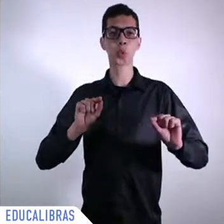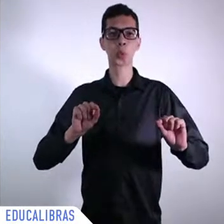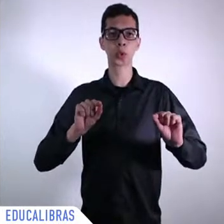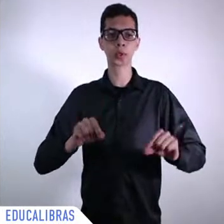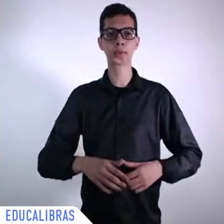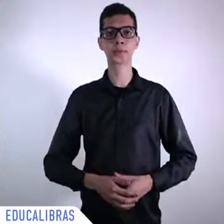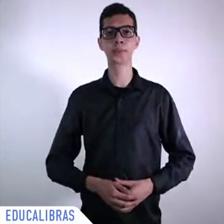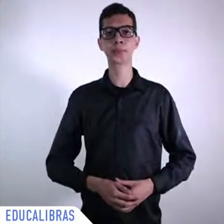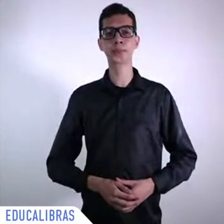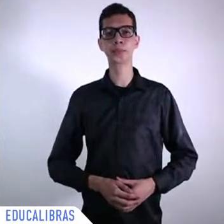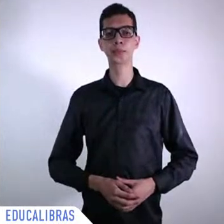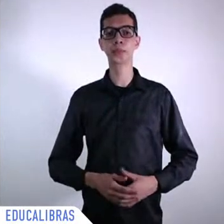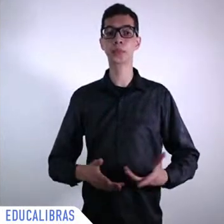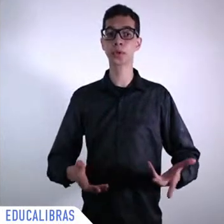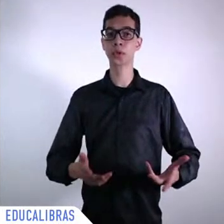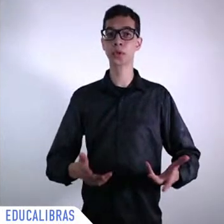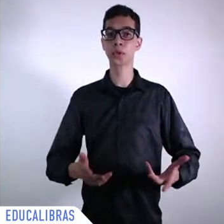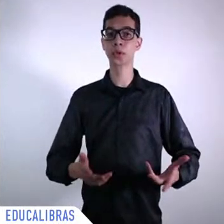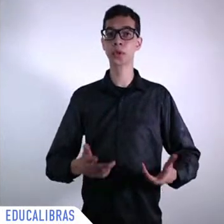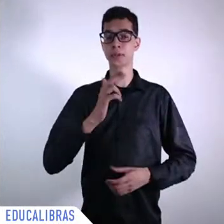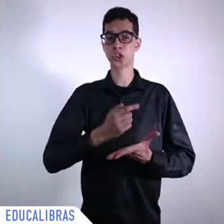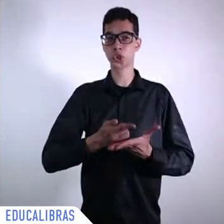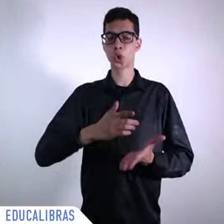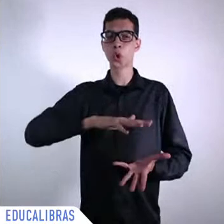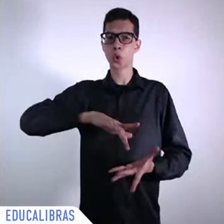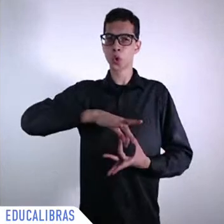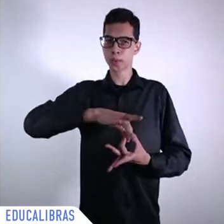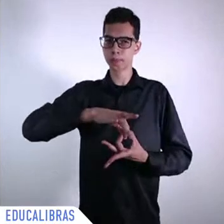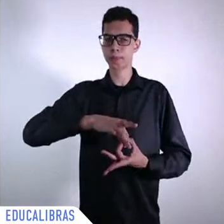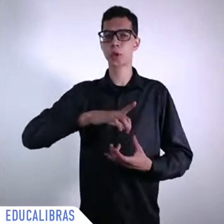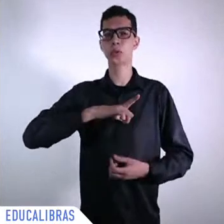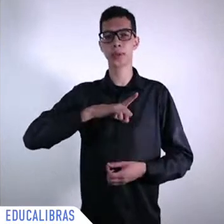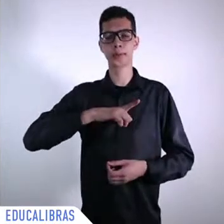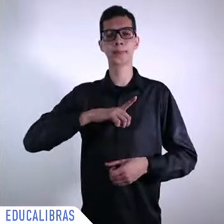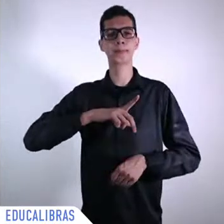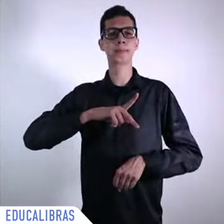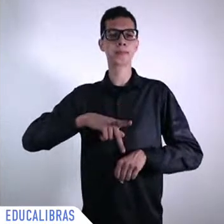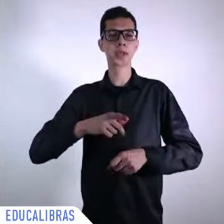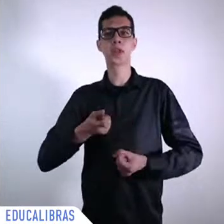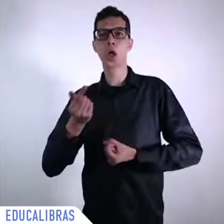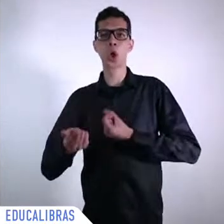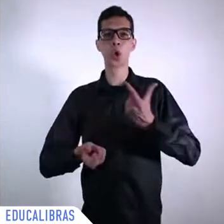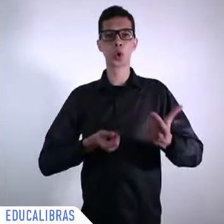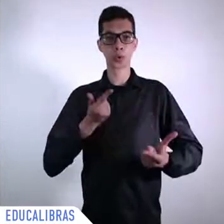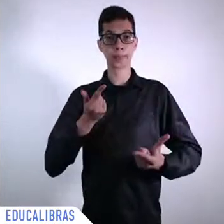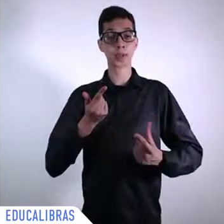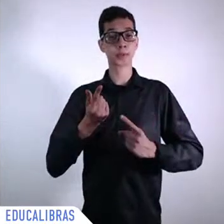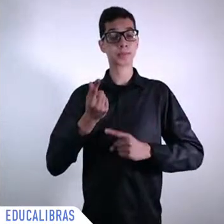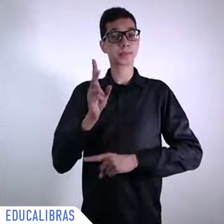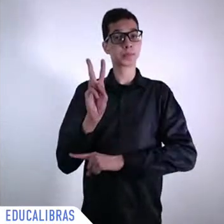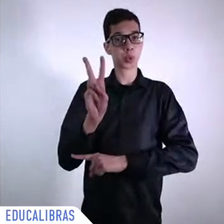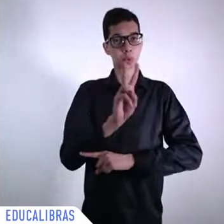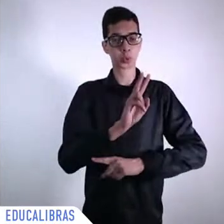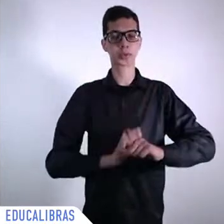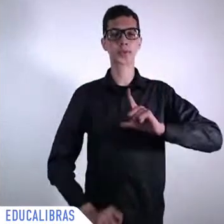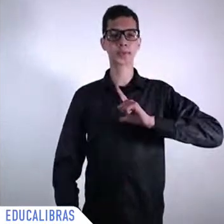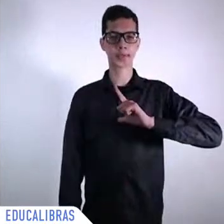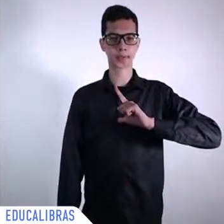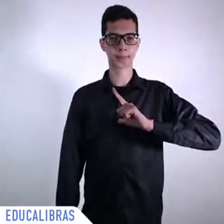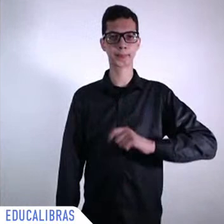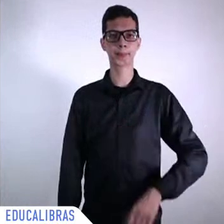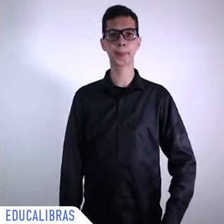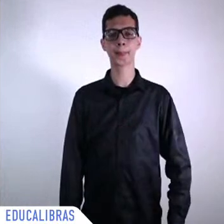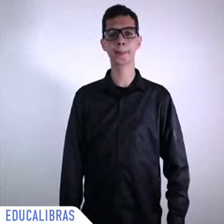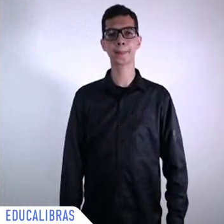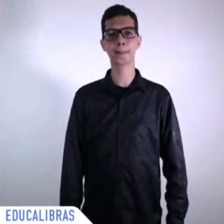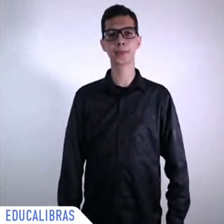local employment even before COVID controversial positions of Bolsonaro's government have reduced international investment